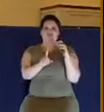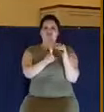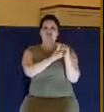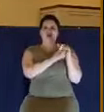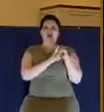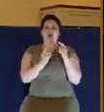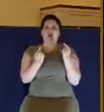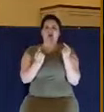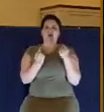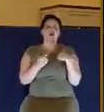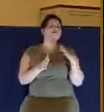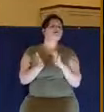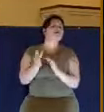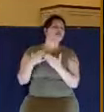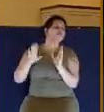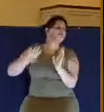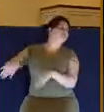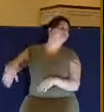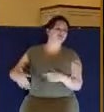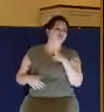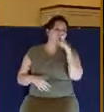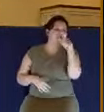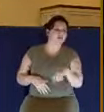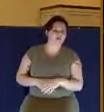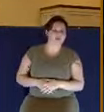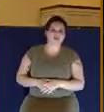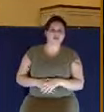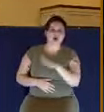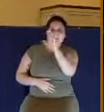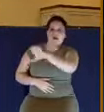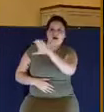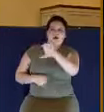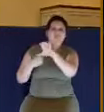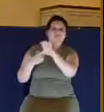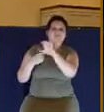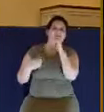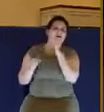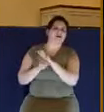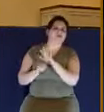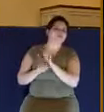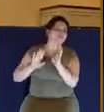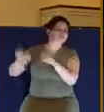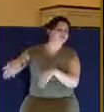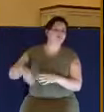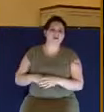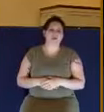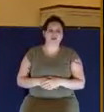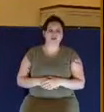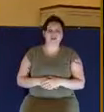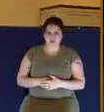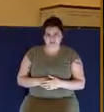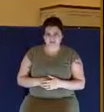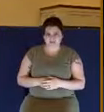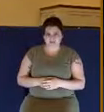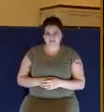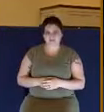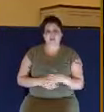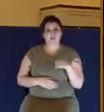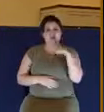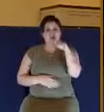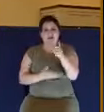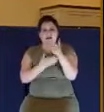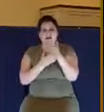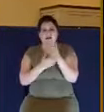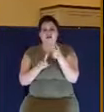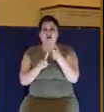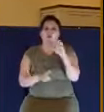enough. The cross that rips down all the barriers of man, it's not enough. We need help from Karl Marx.